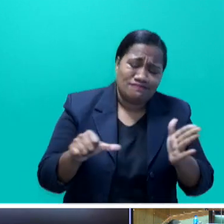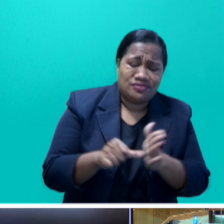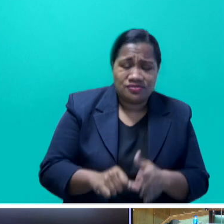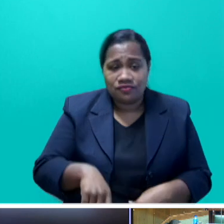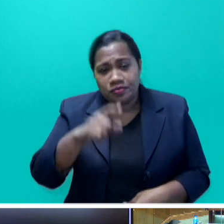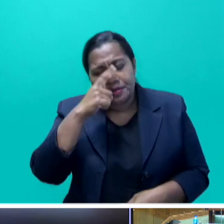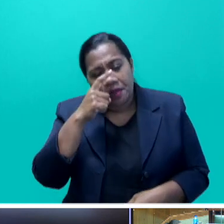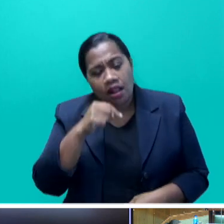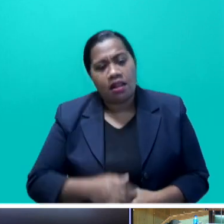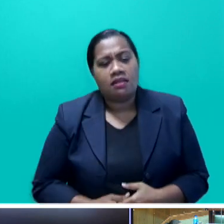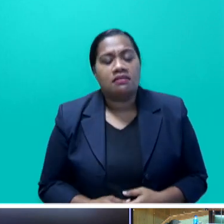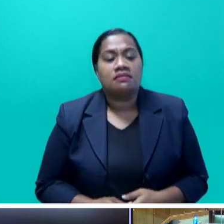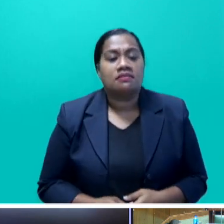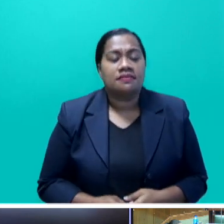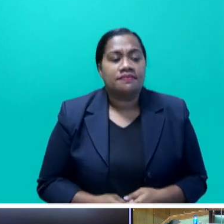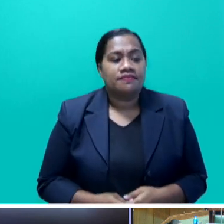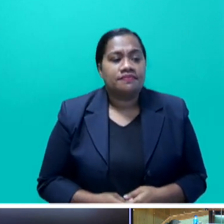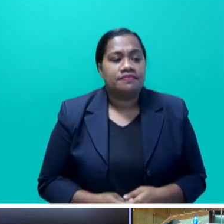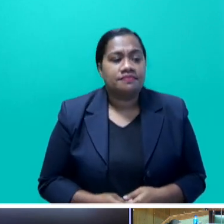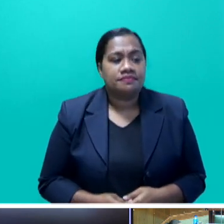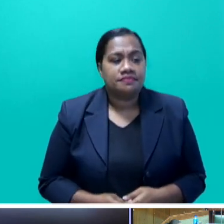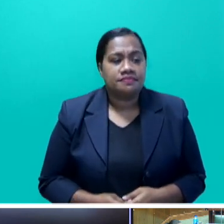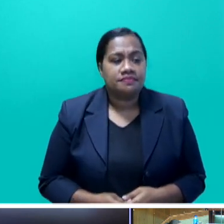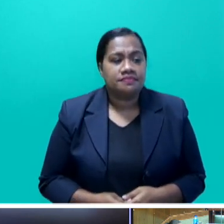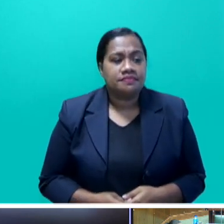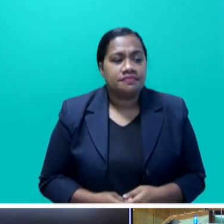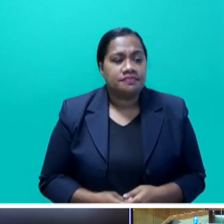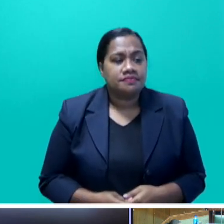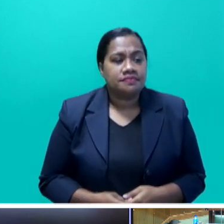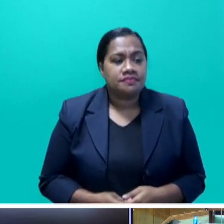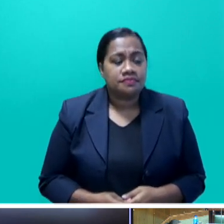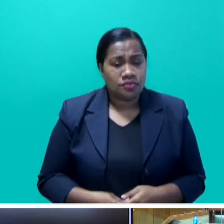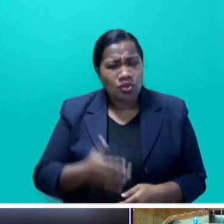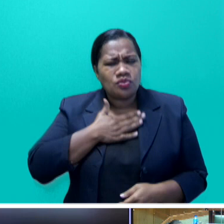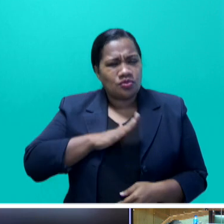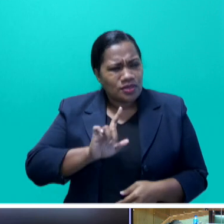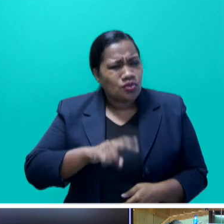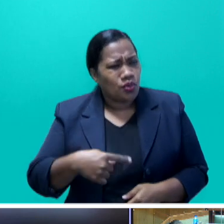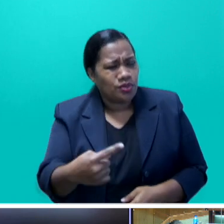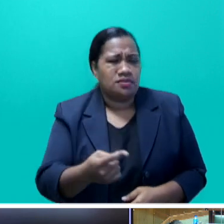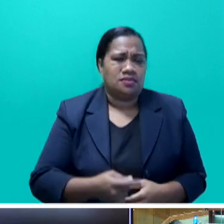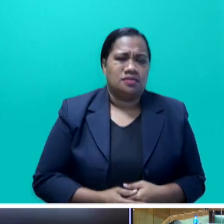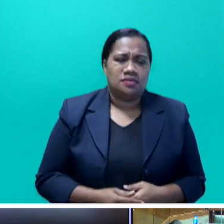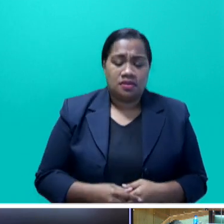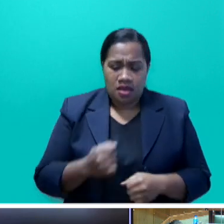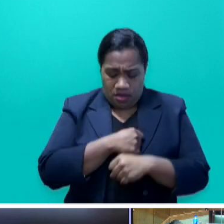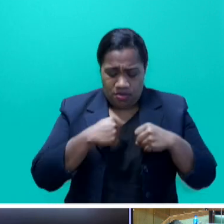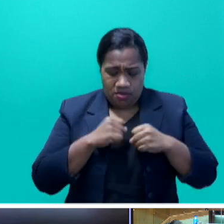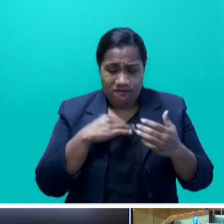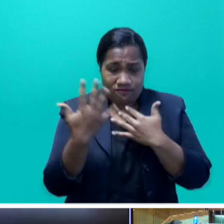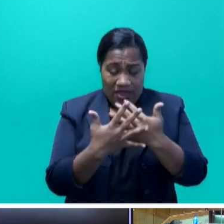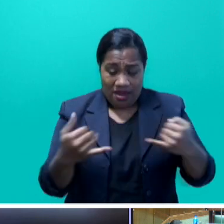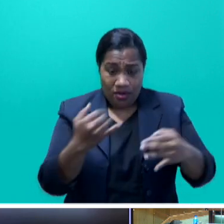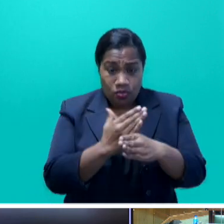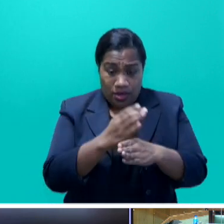that are not preventable to get treatment? Do you want to continue to put our frontline health workers at risk?